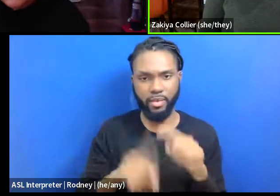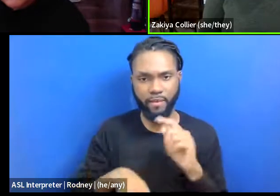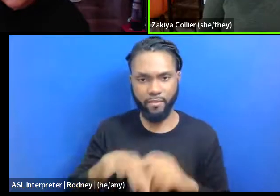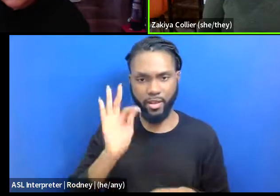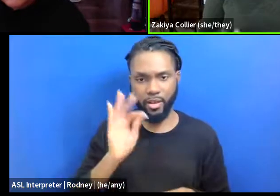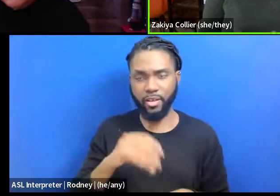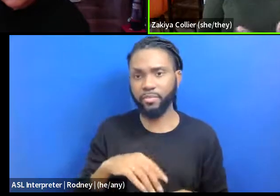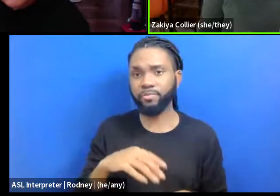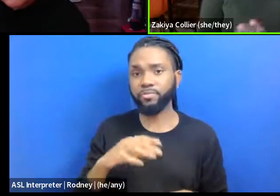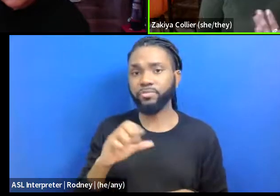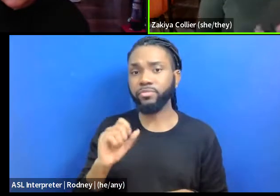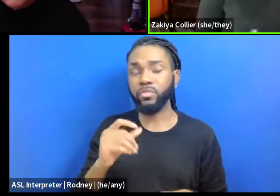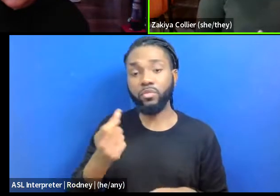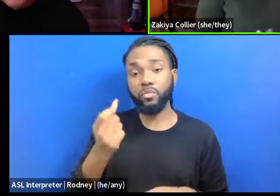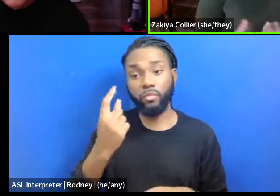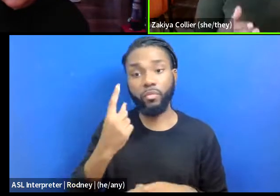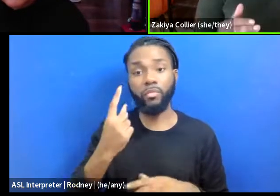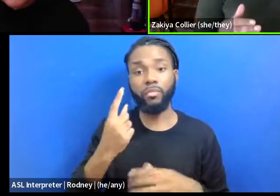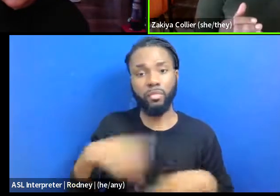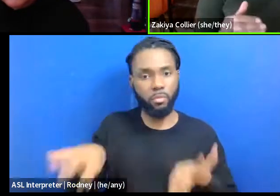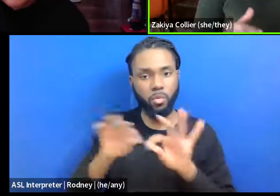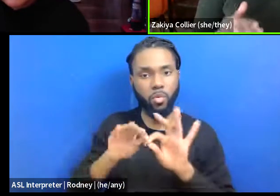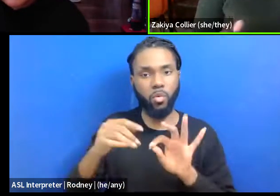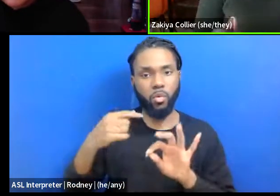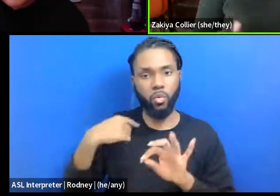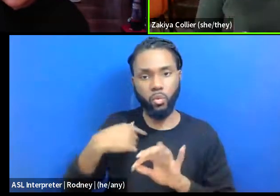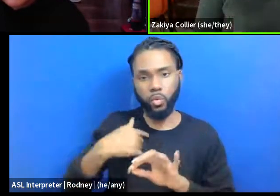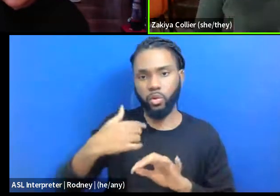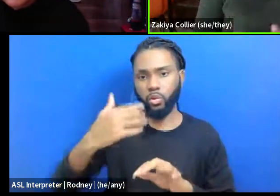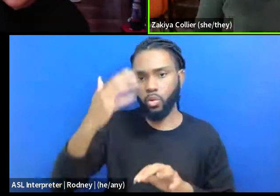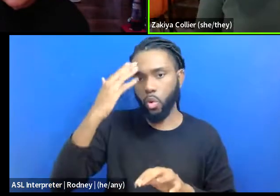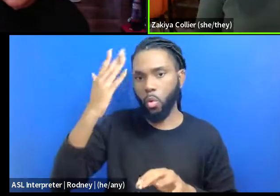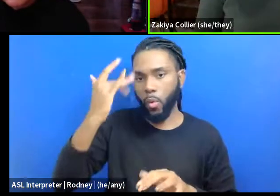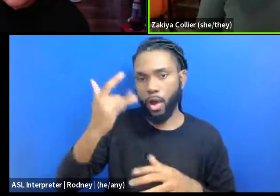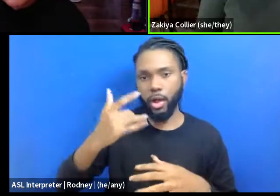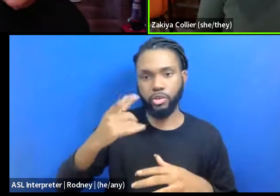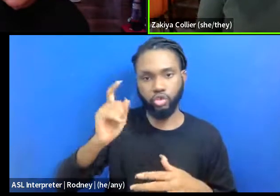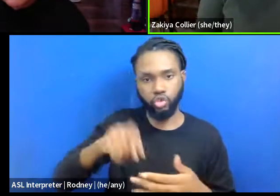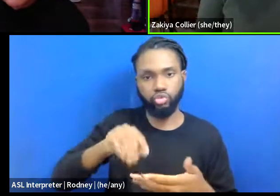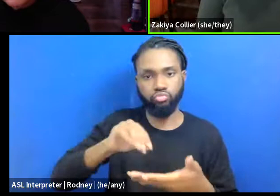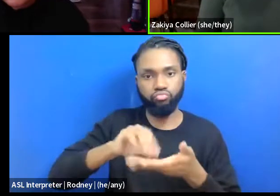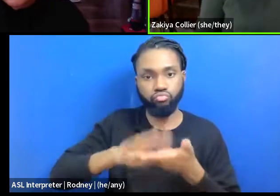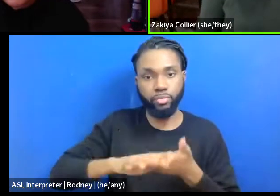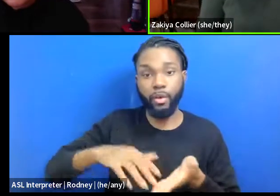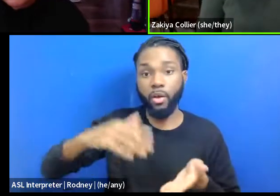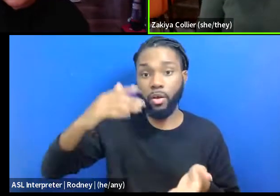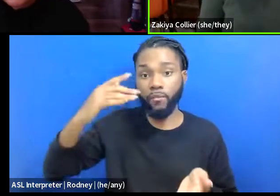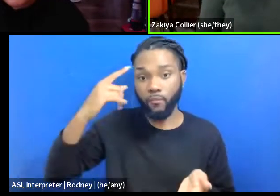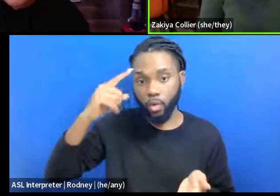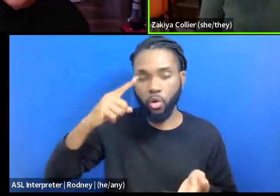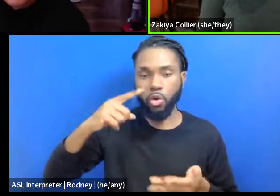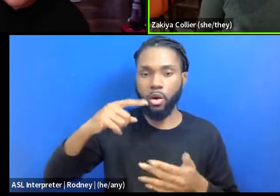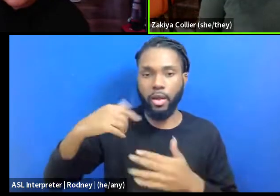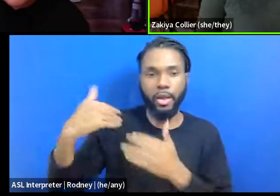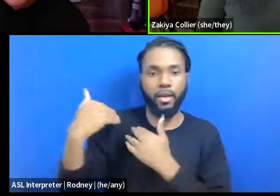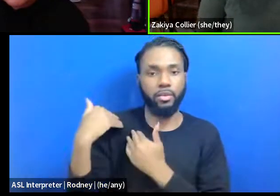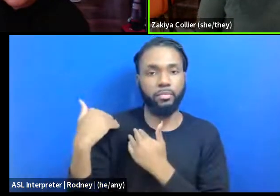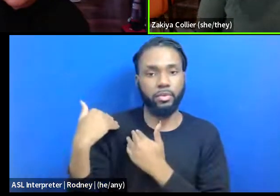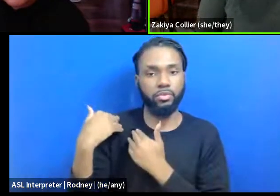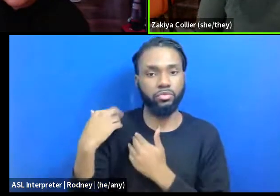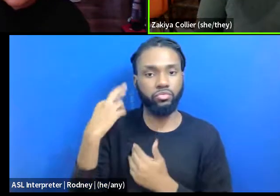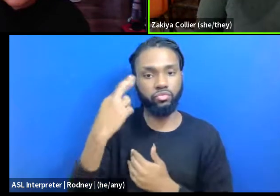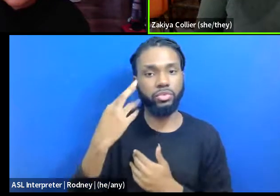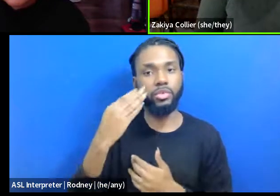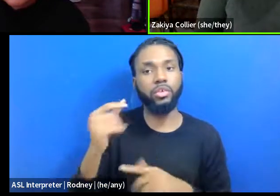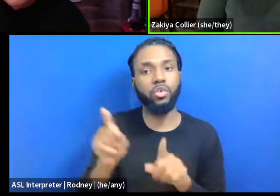and so understanding the need to, to document for accountability in order to, you know, be able to